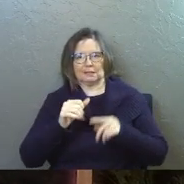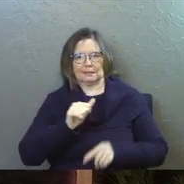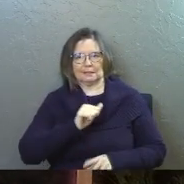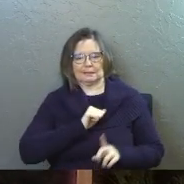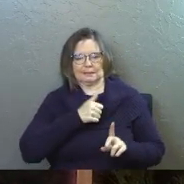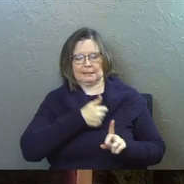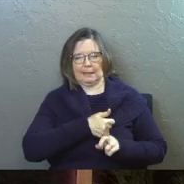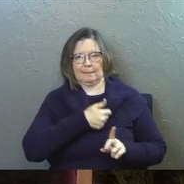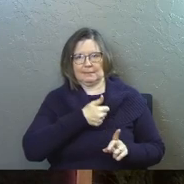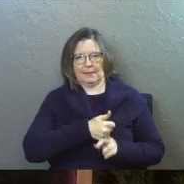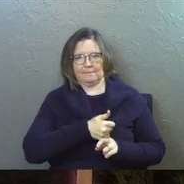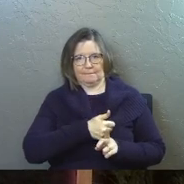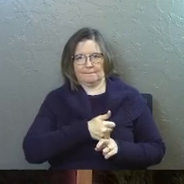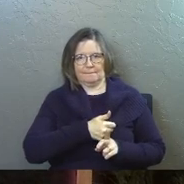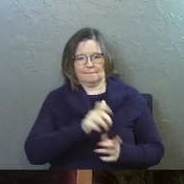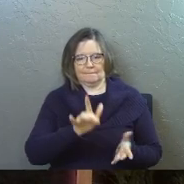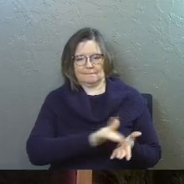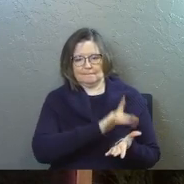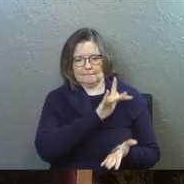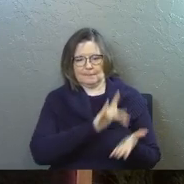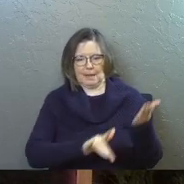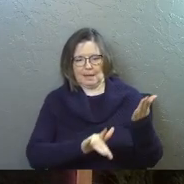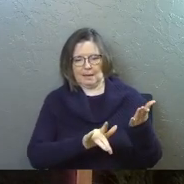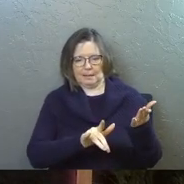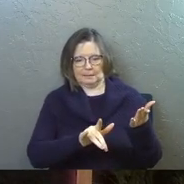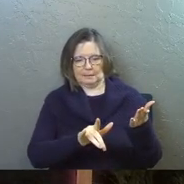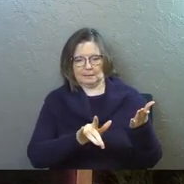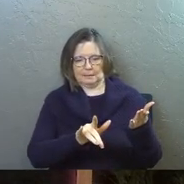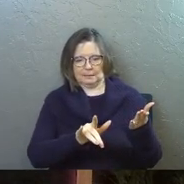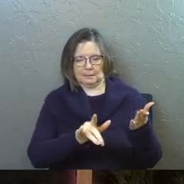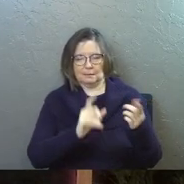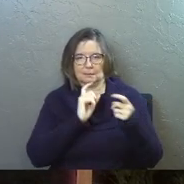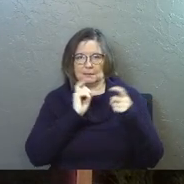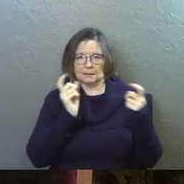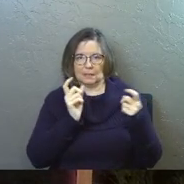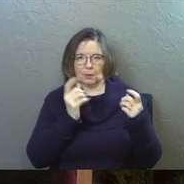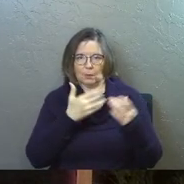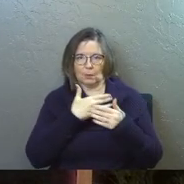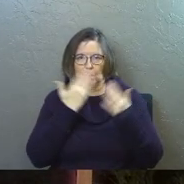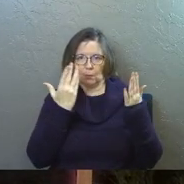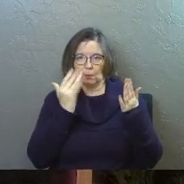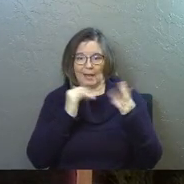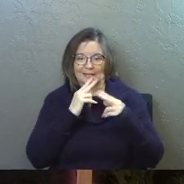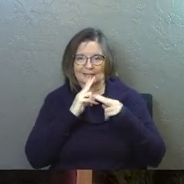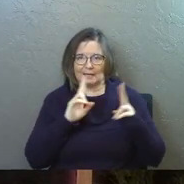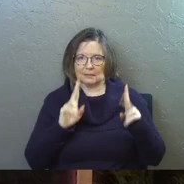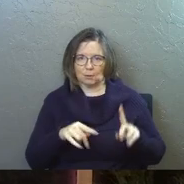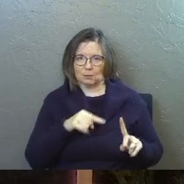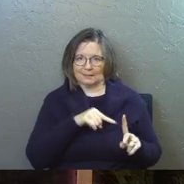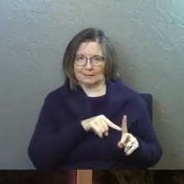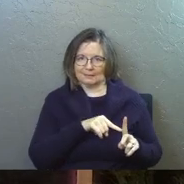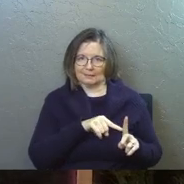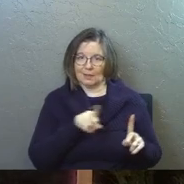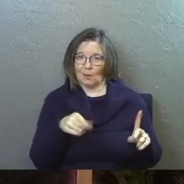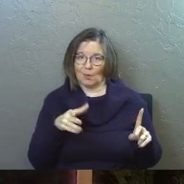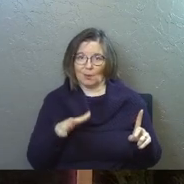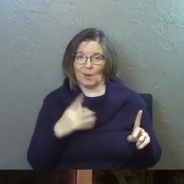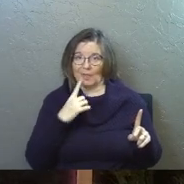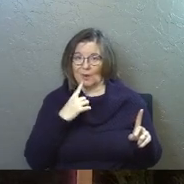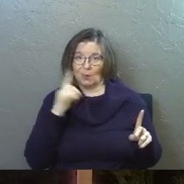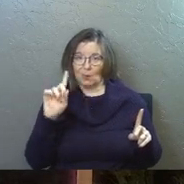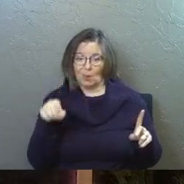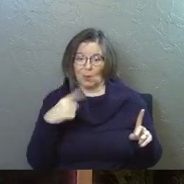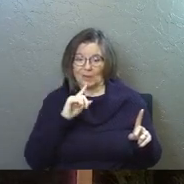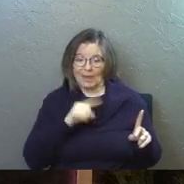death that you should have died. He dies instead as an innocent person. It's the only way that it could possibly work. The